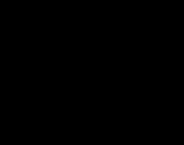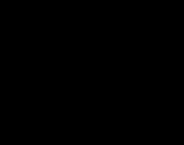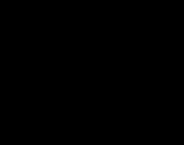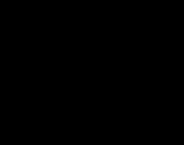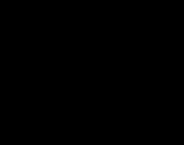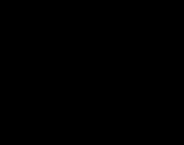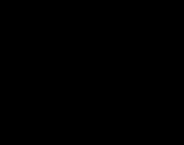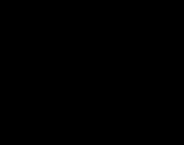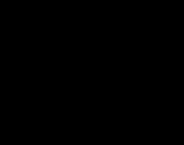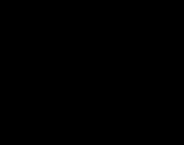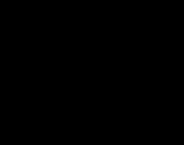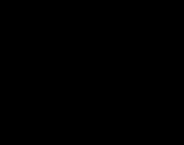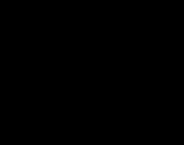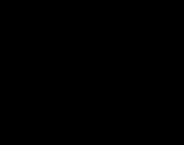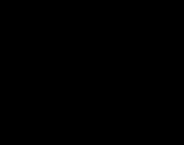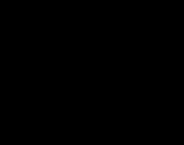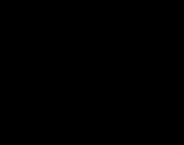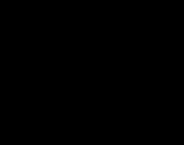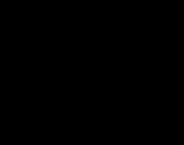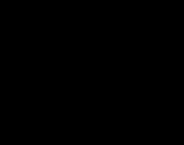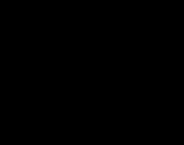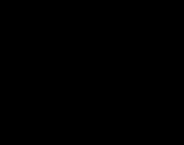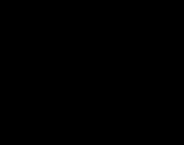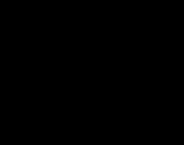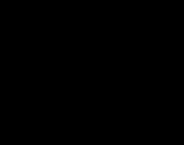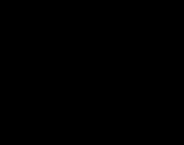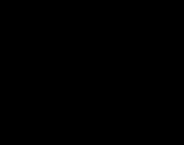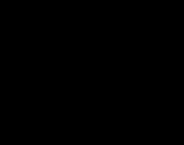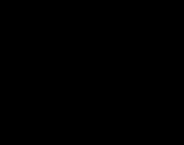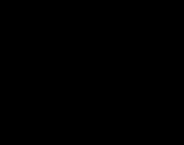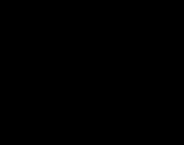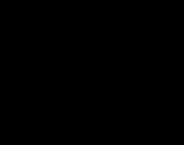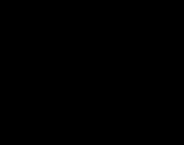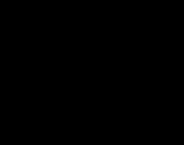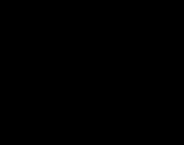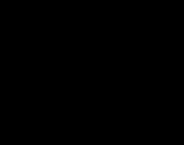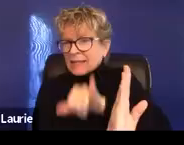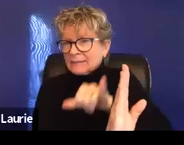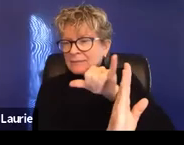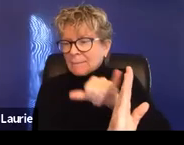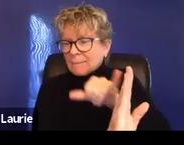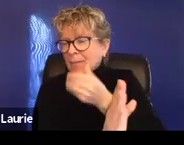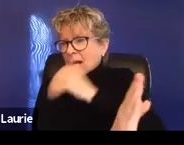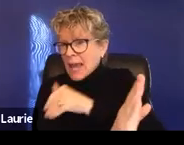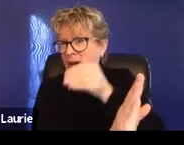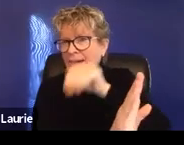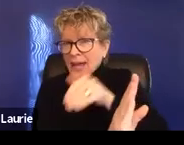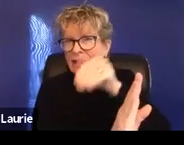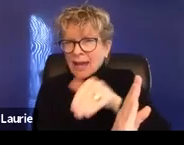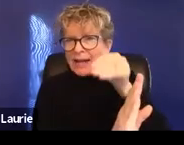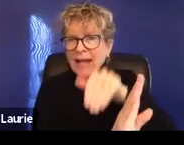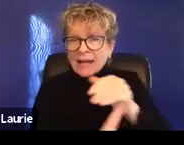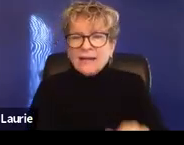-time event. This is where we often see people go to court and then nothing happens because there's no pattern